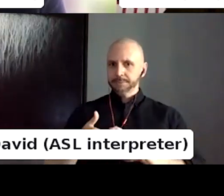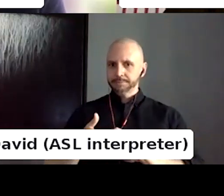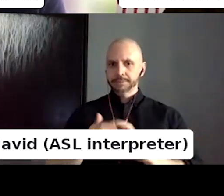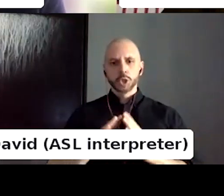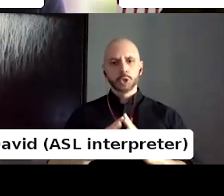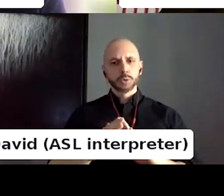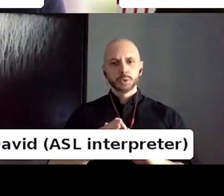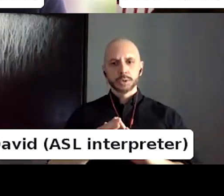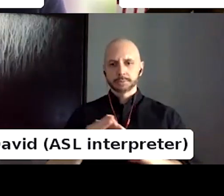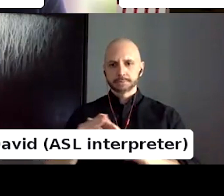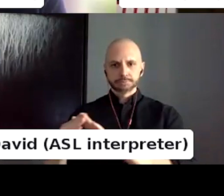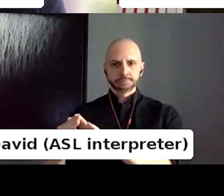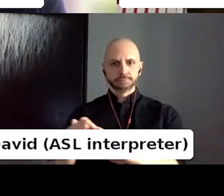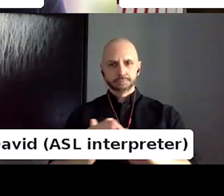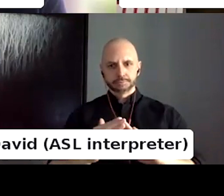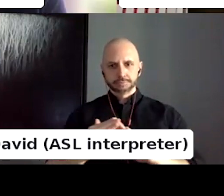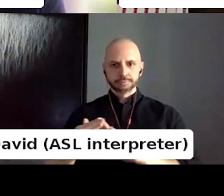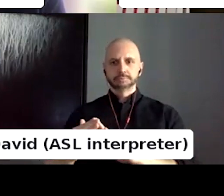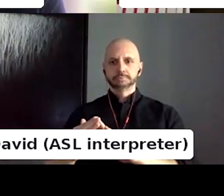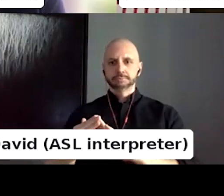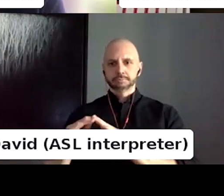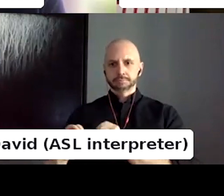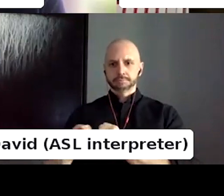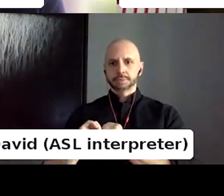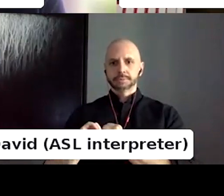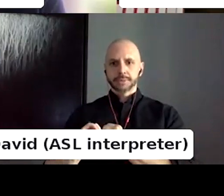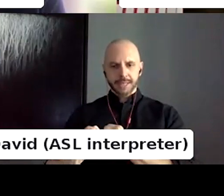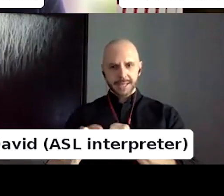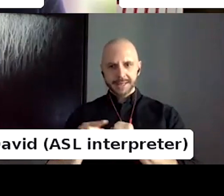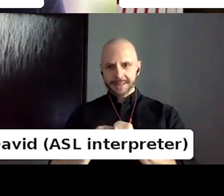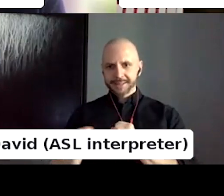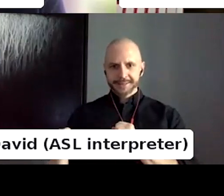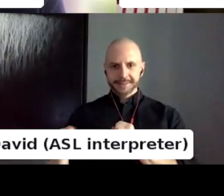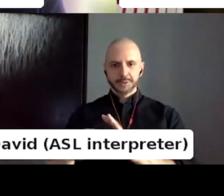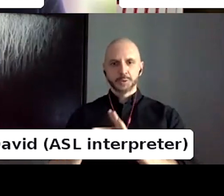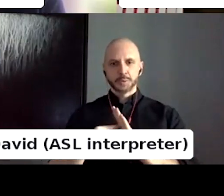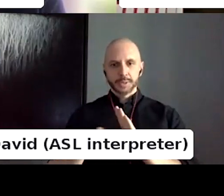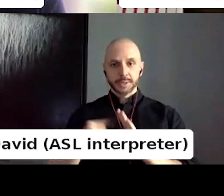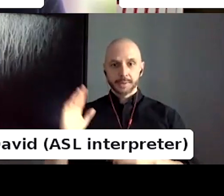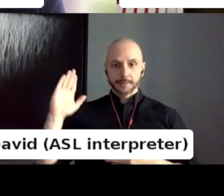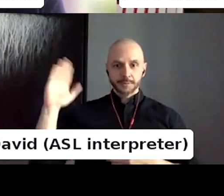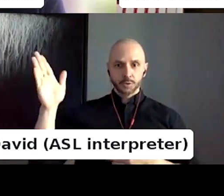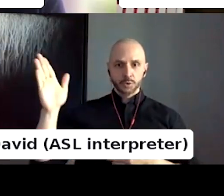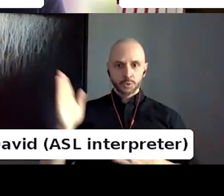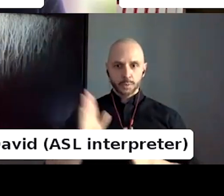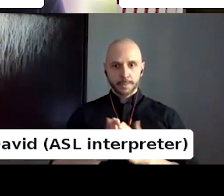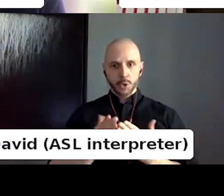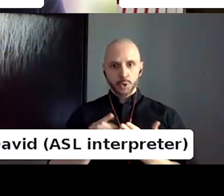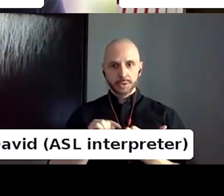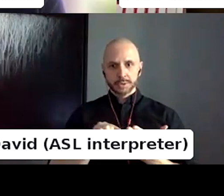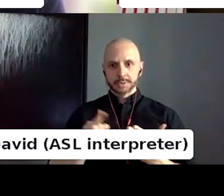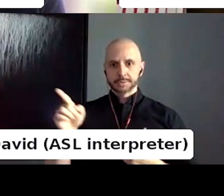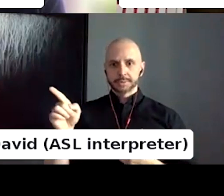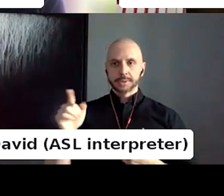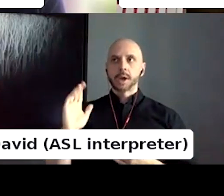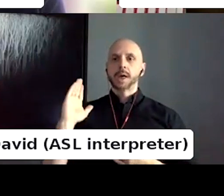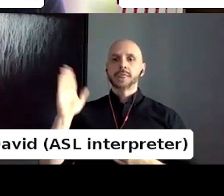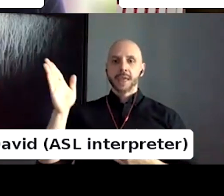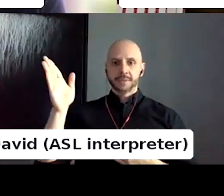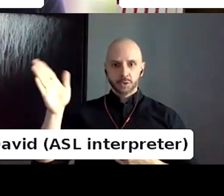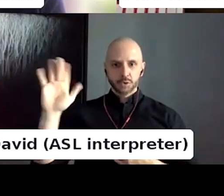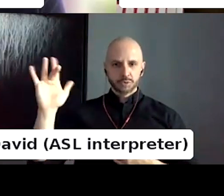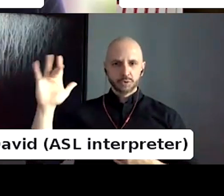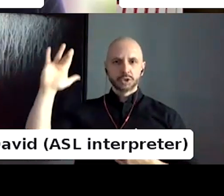how positive everyone is about the future of books and about there still being bookshops and just